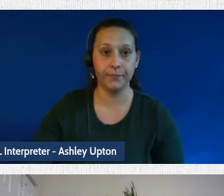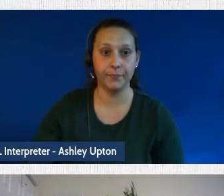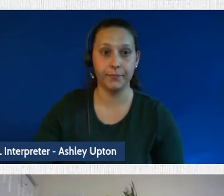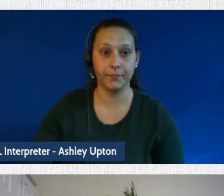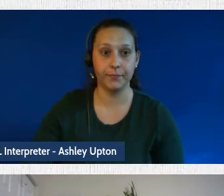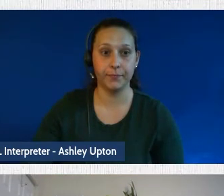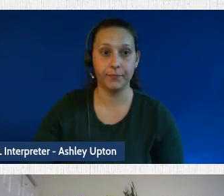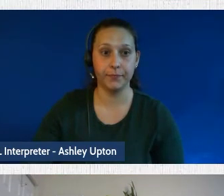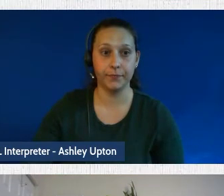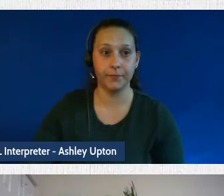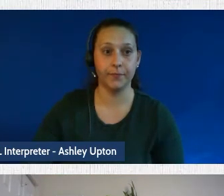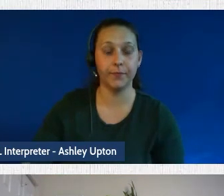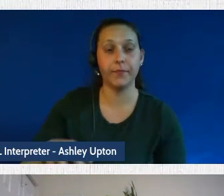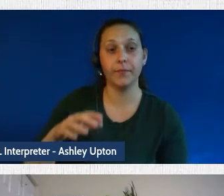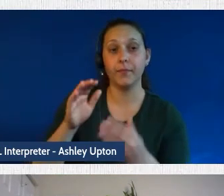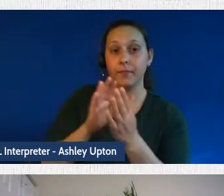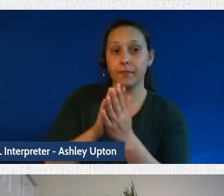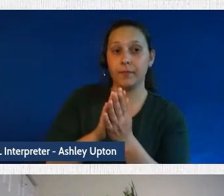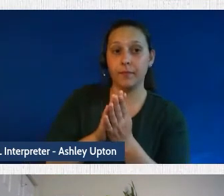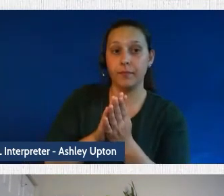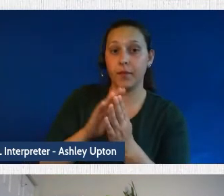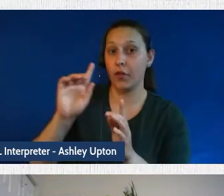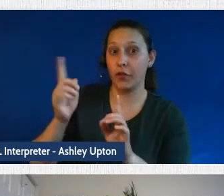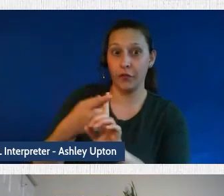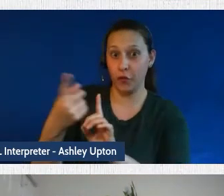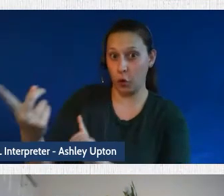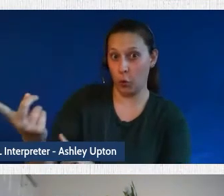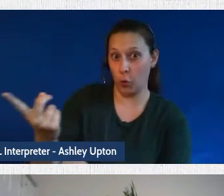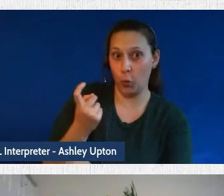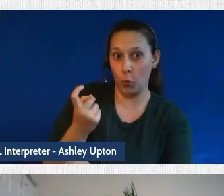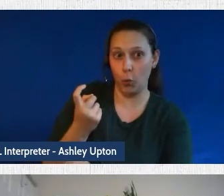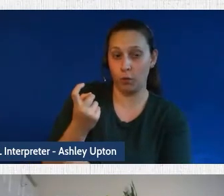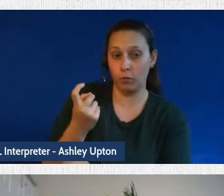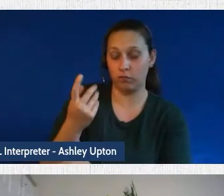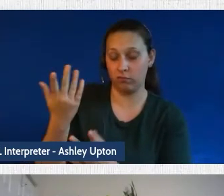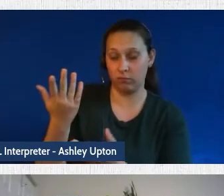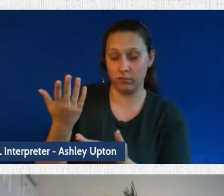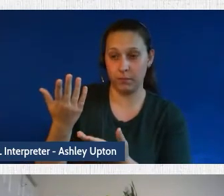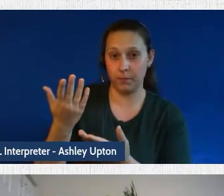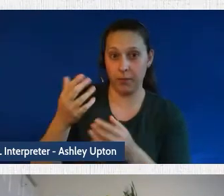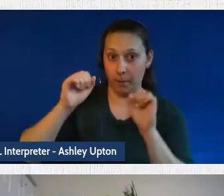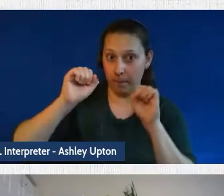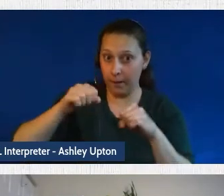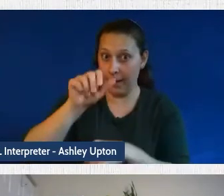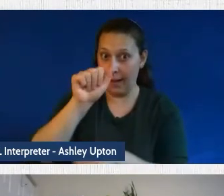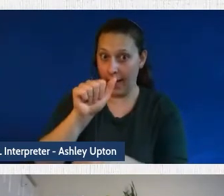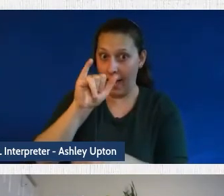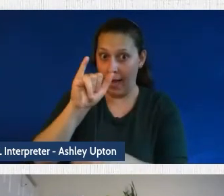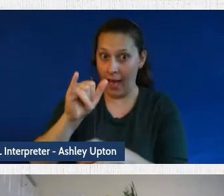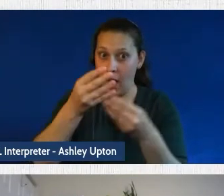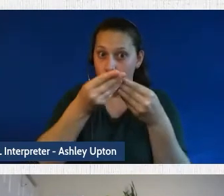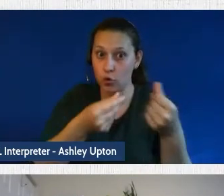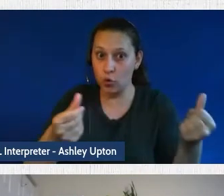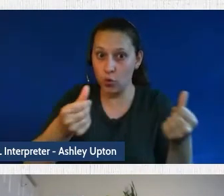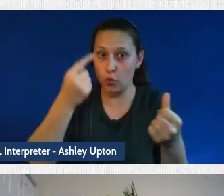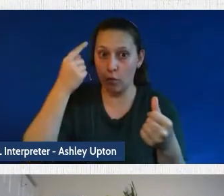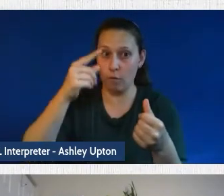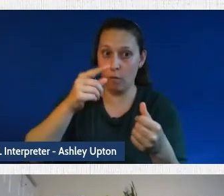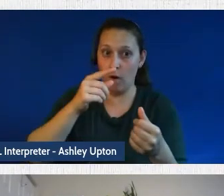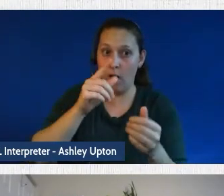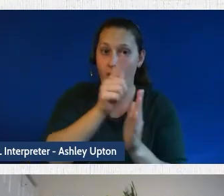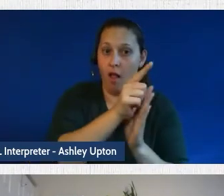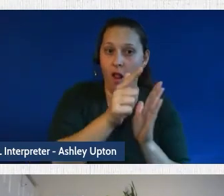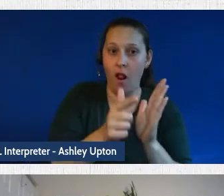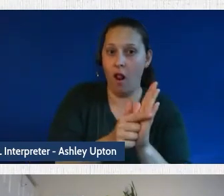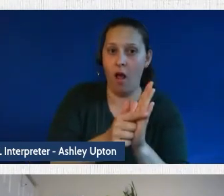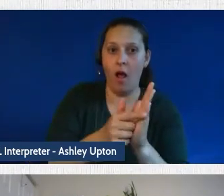All right, I can start with a first question here, which is, is there potential for AI solutions in areas of the law not covered